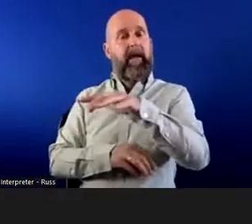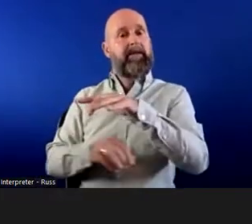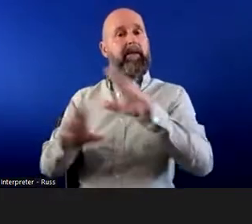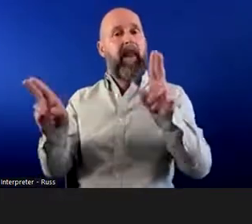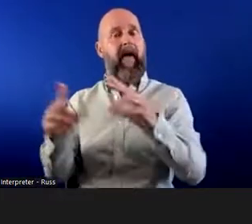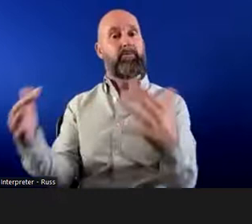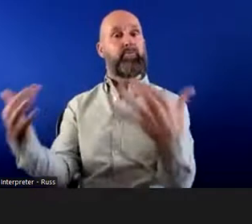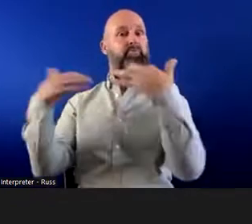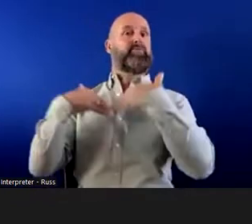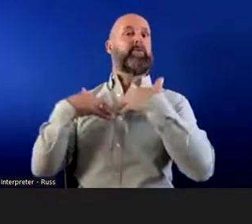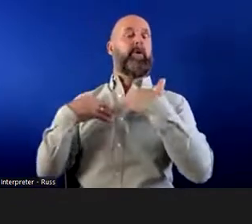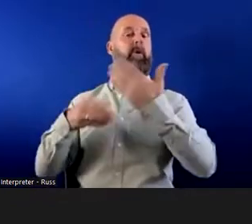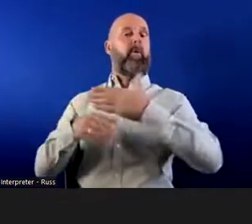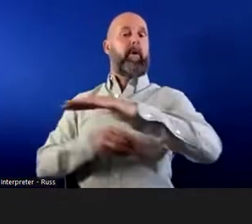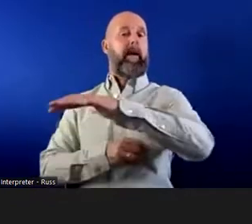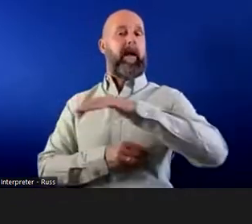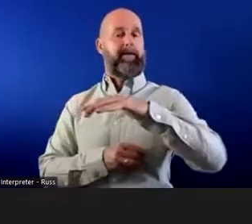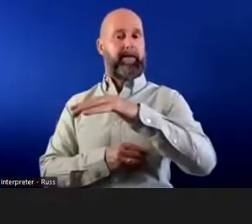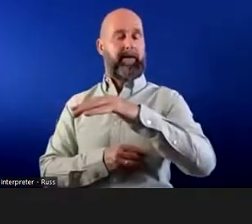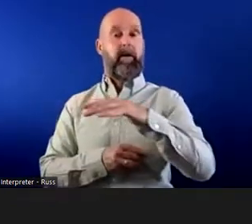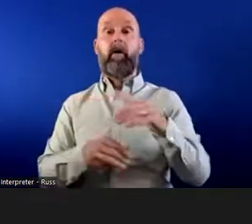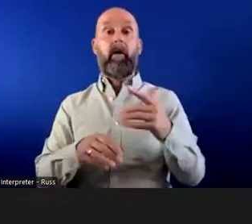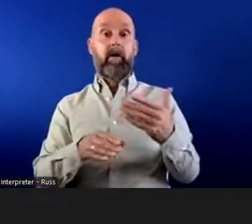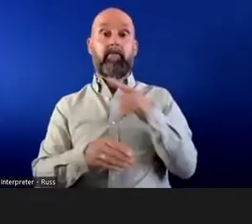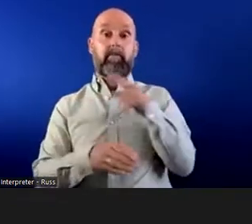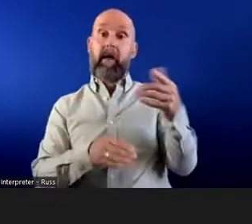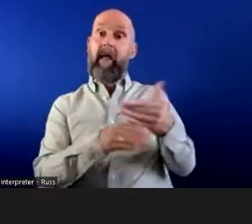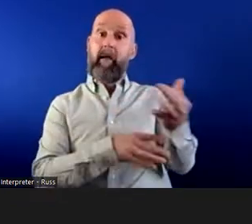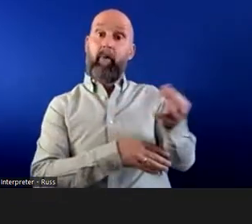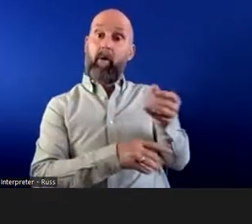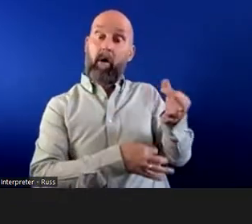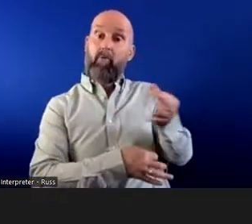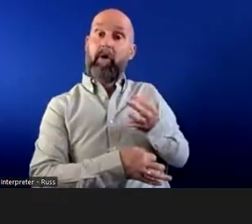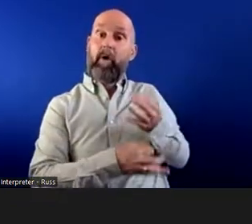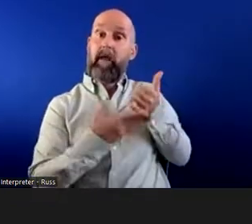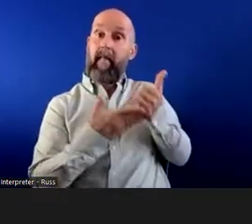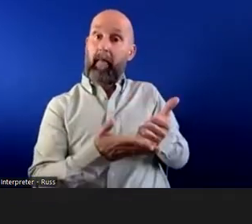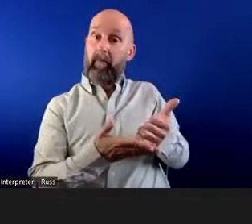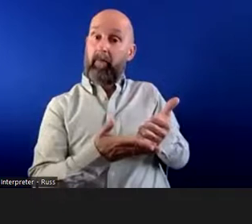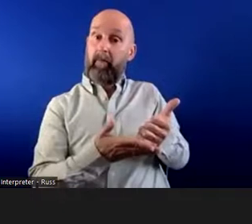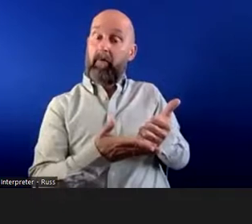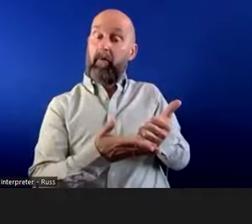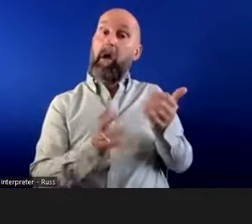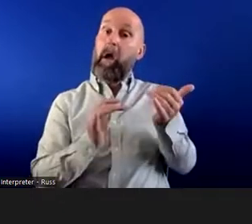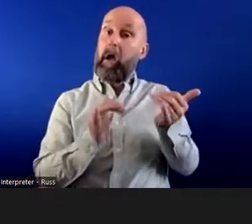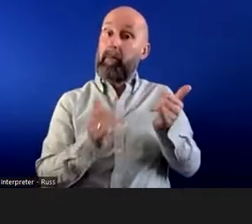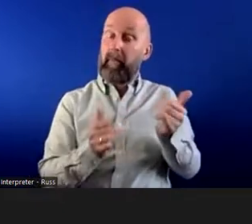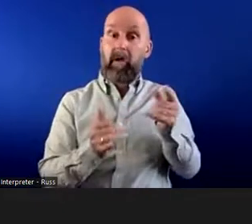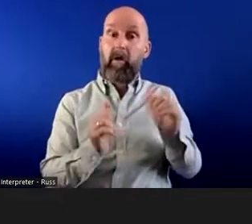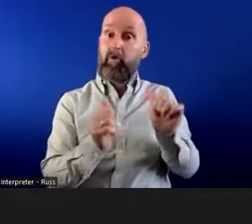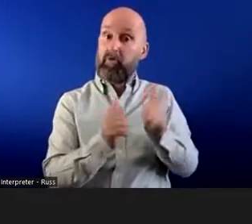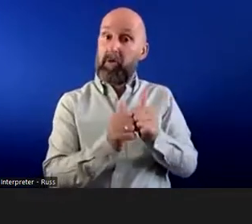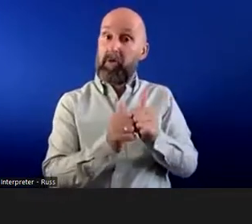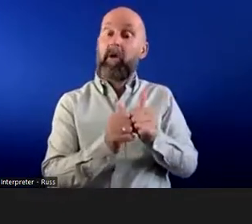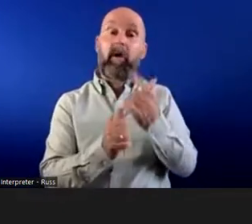workspace. And if the employee requests this, or is going to be helpful for the employee, perhaps even agreeing that they could be